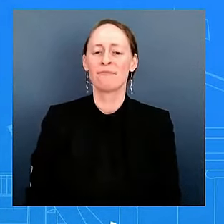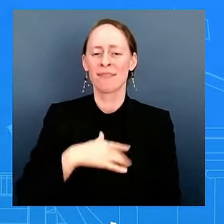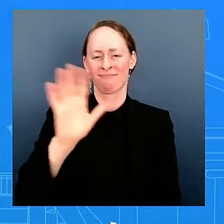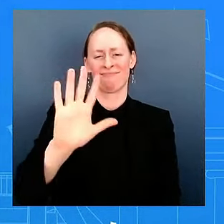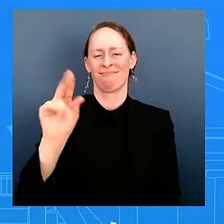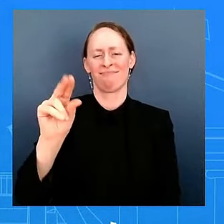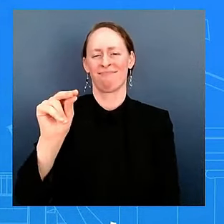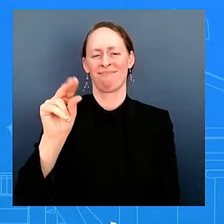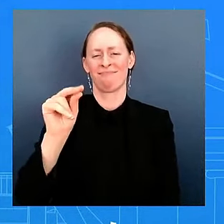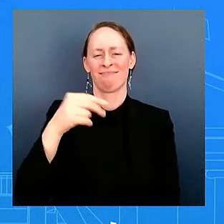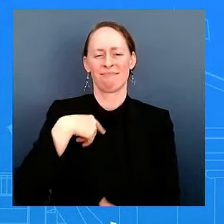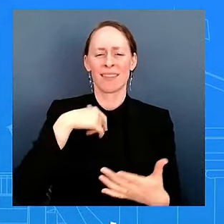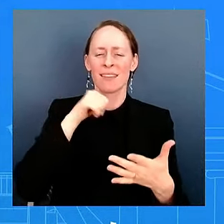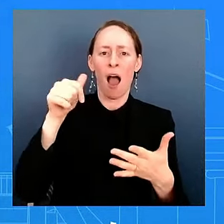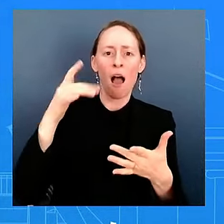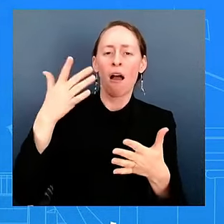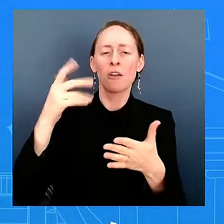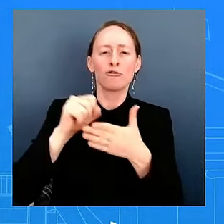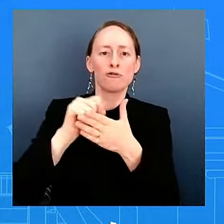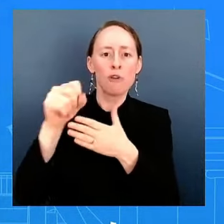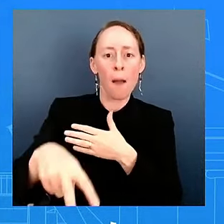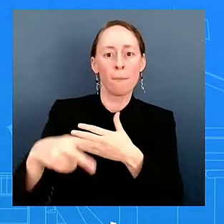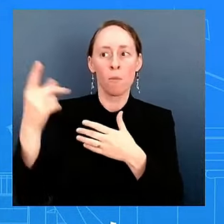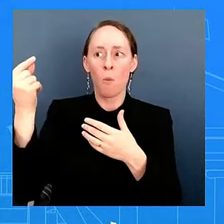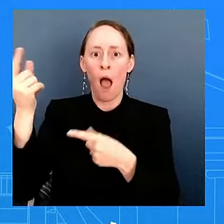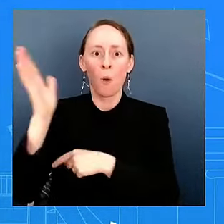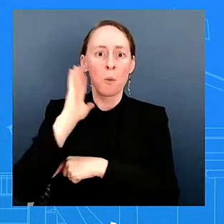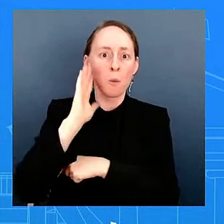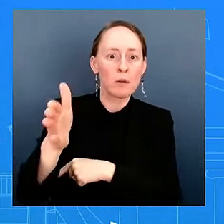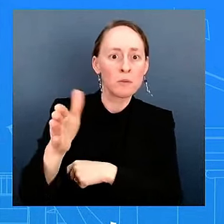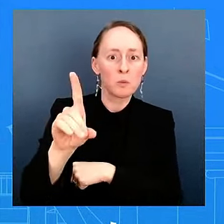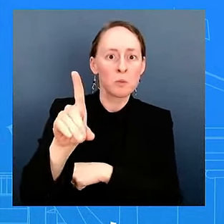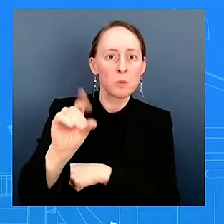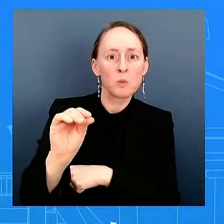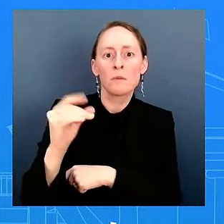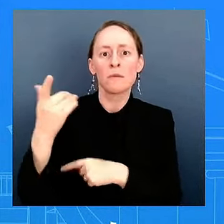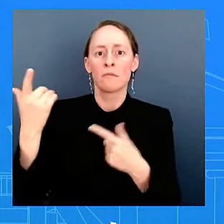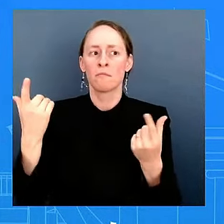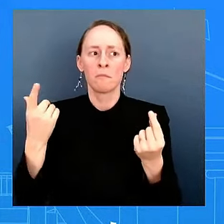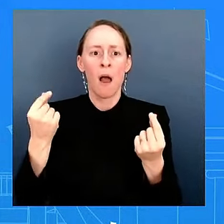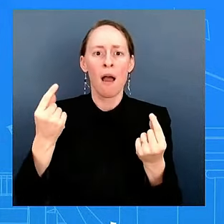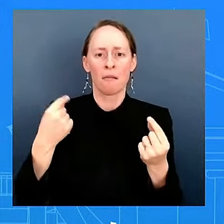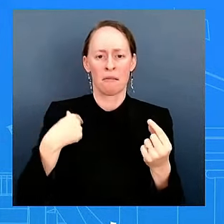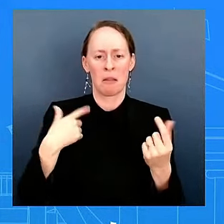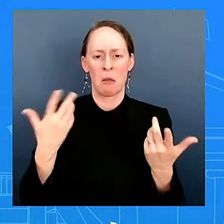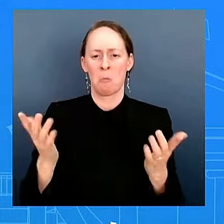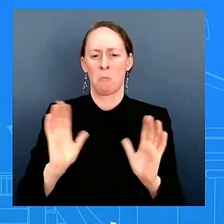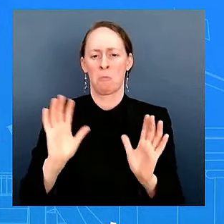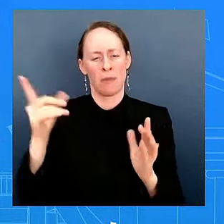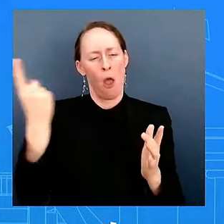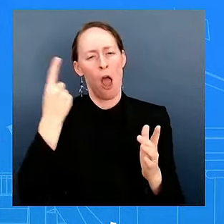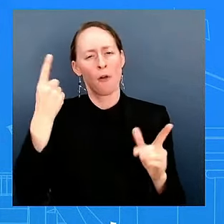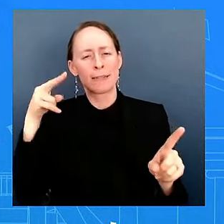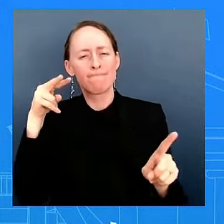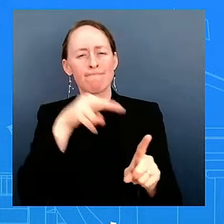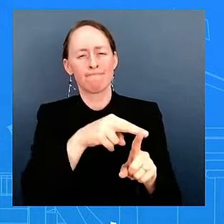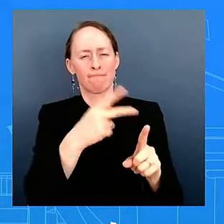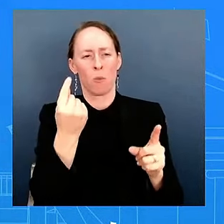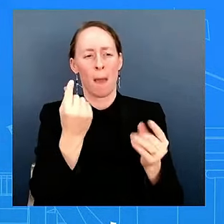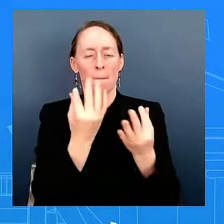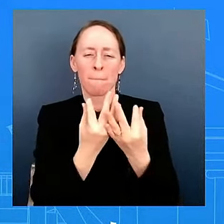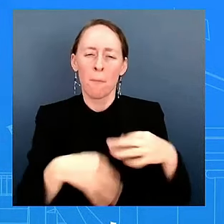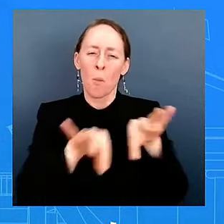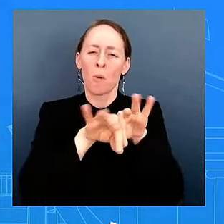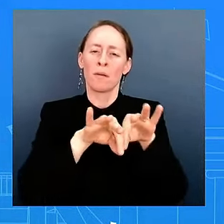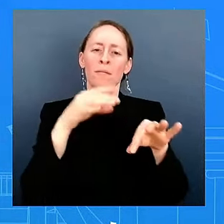actions that he might take on any important issue that matters to the American people. What I can say is he wants to build on the historic